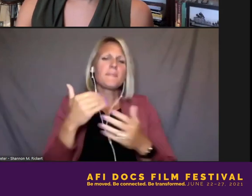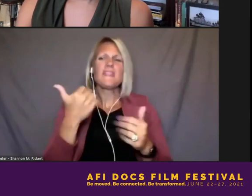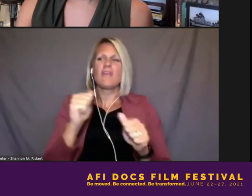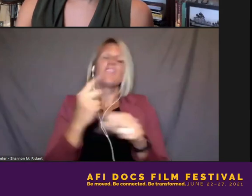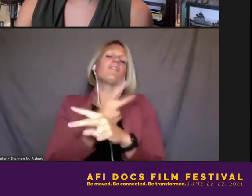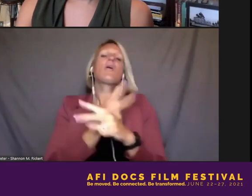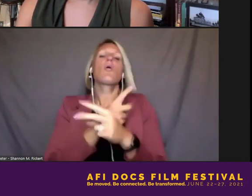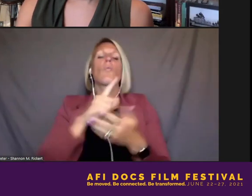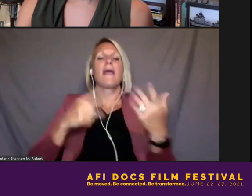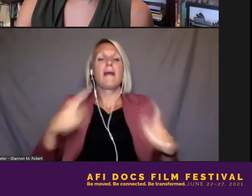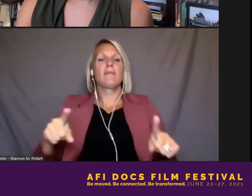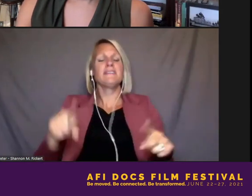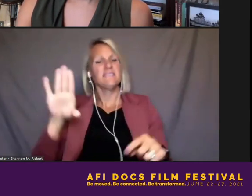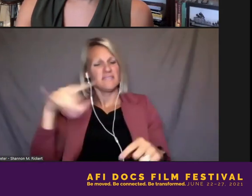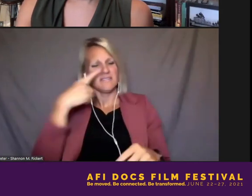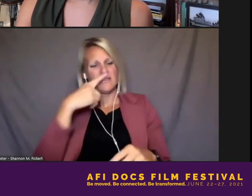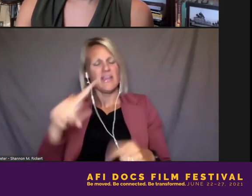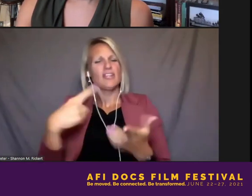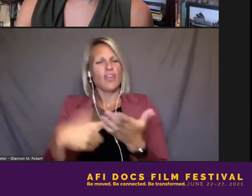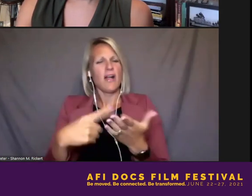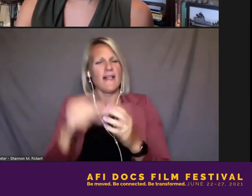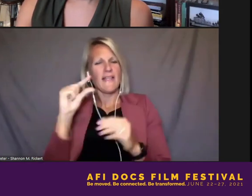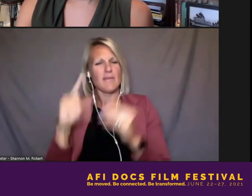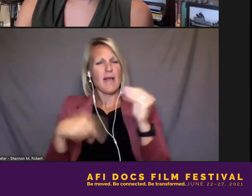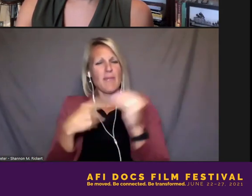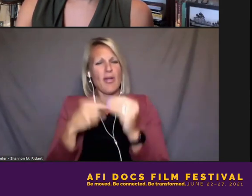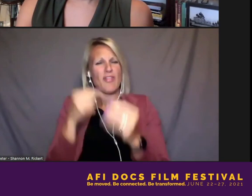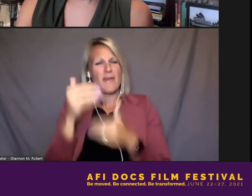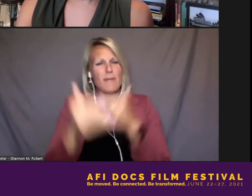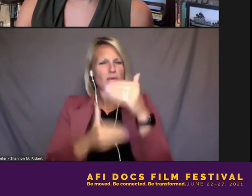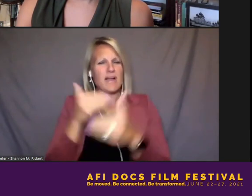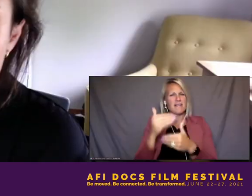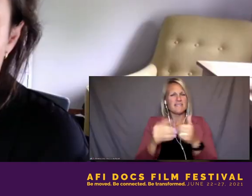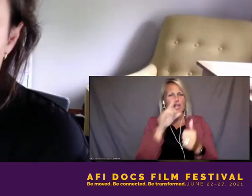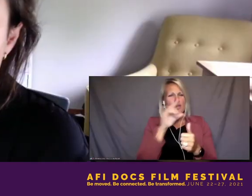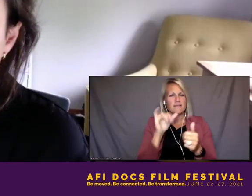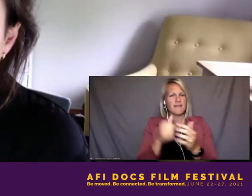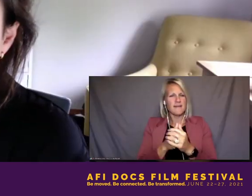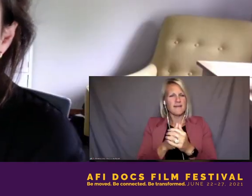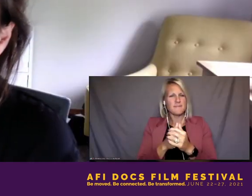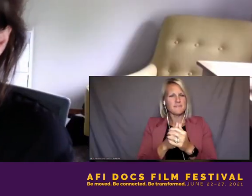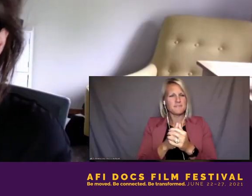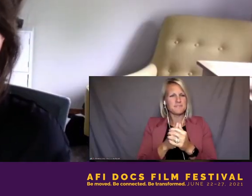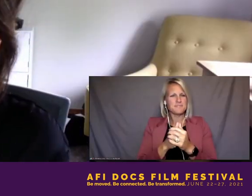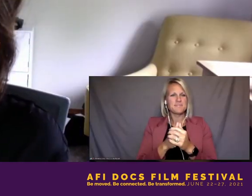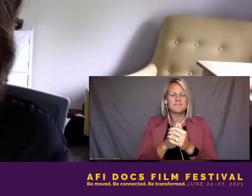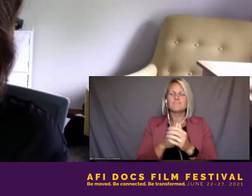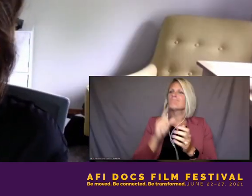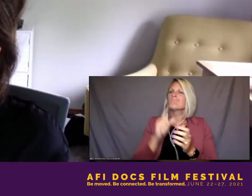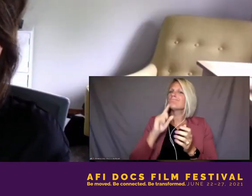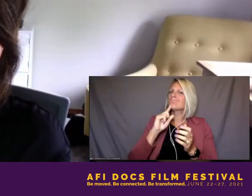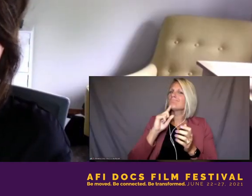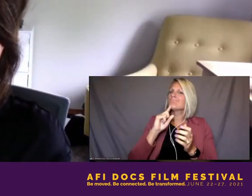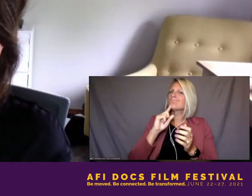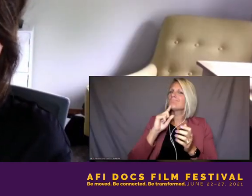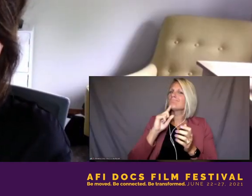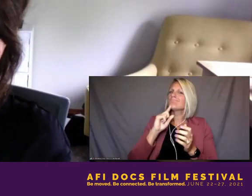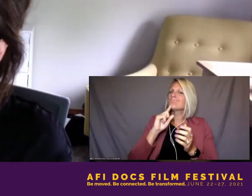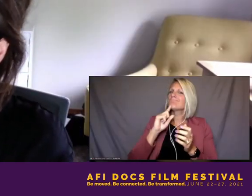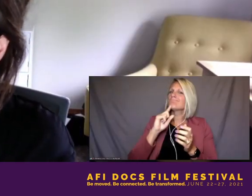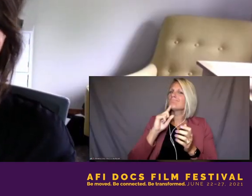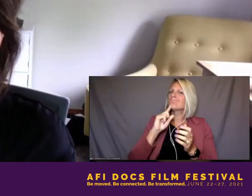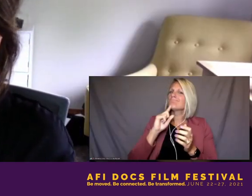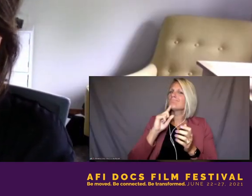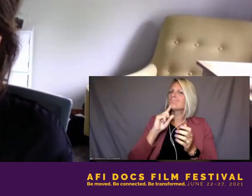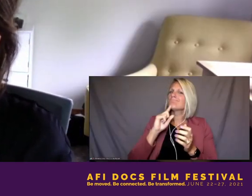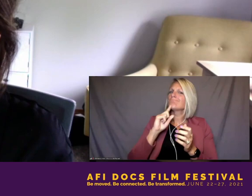bit for our audience about that process? Definitely. You know, it was it was the